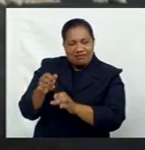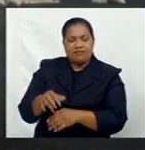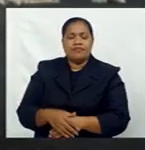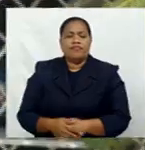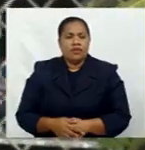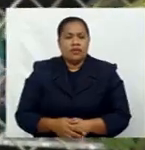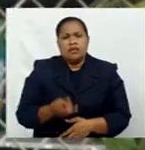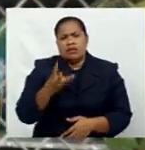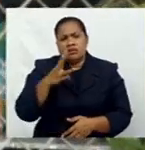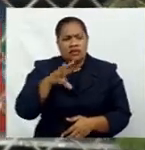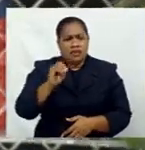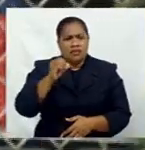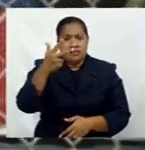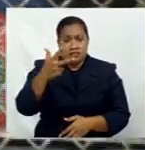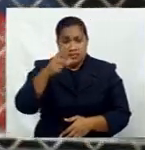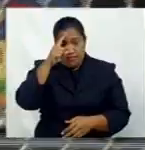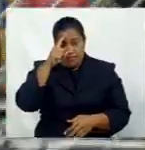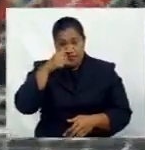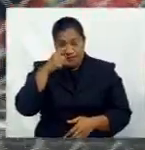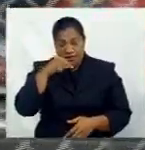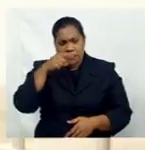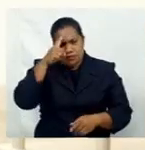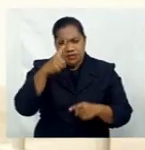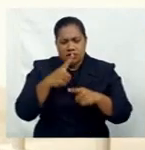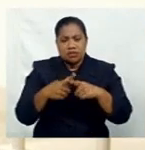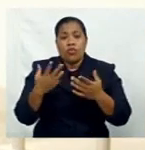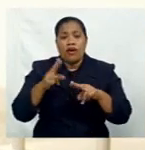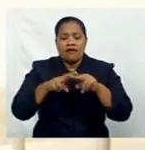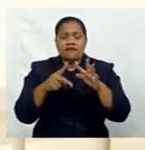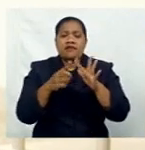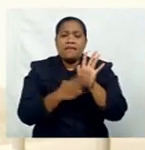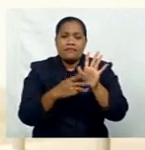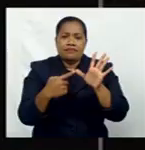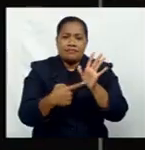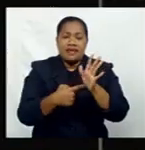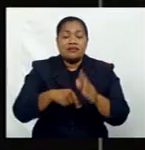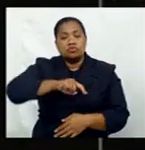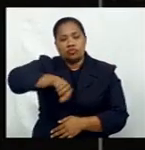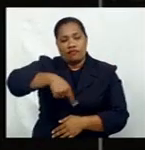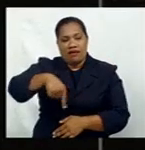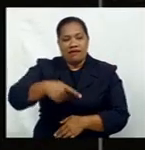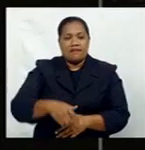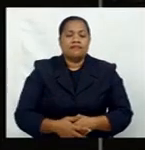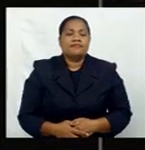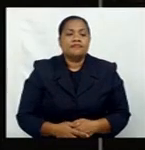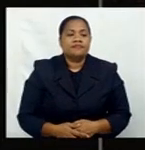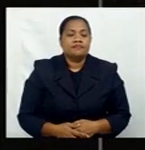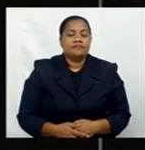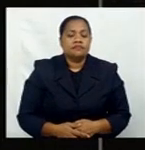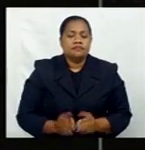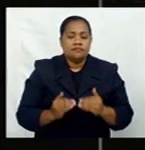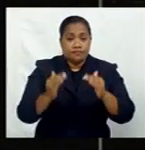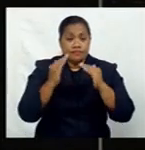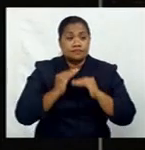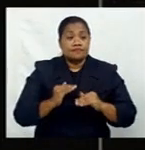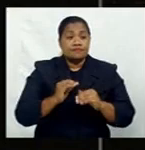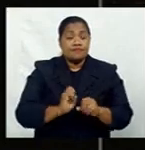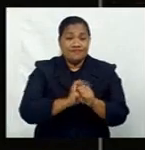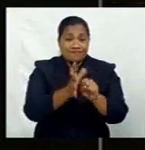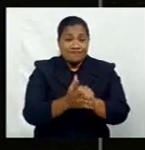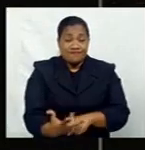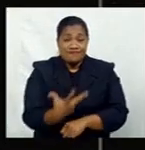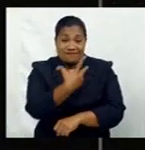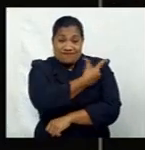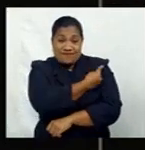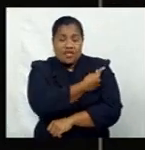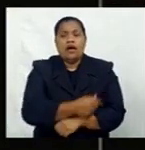admitted at the FEMAT hospital in Suva. Kritika Kumar, FBC News. COVID immunity from vaccination is more